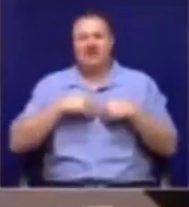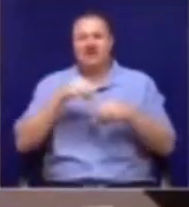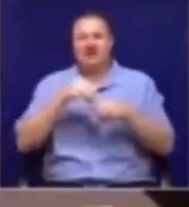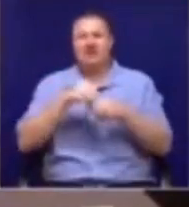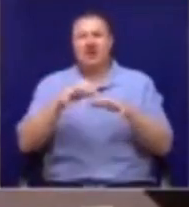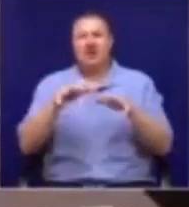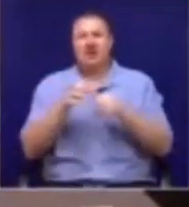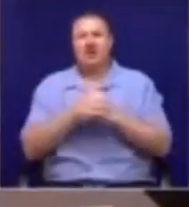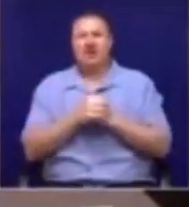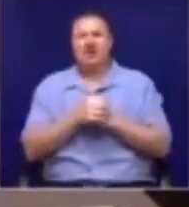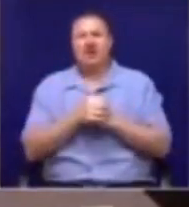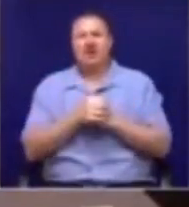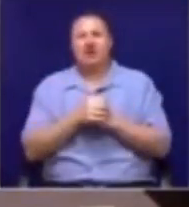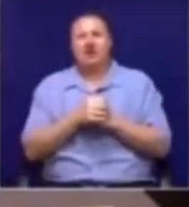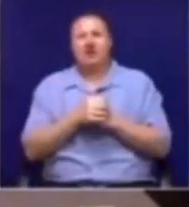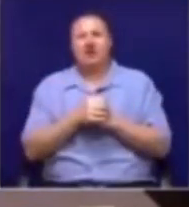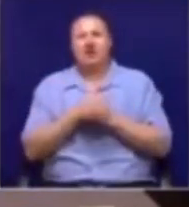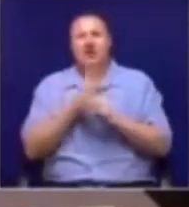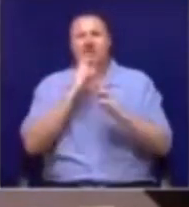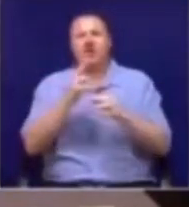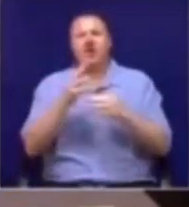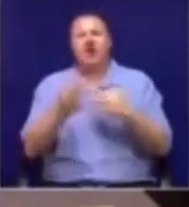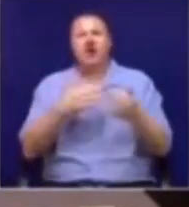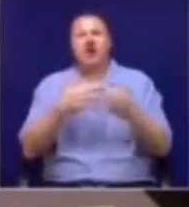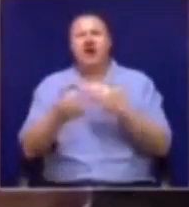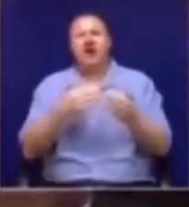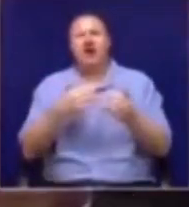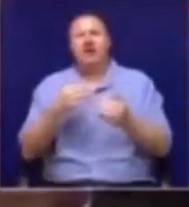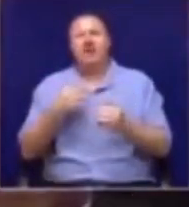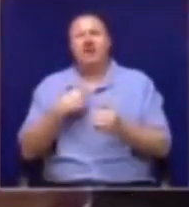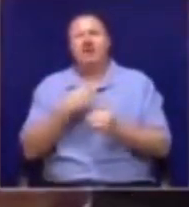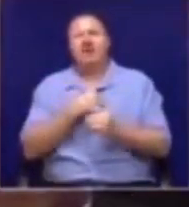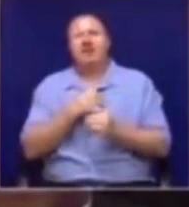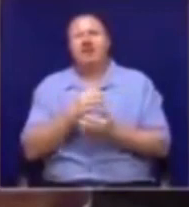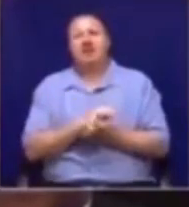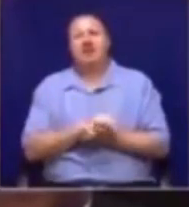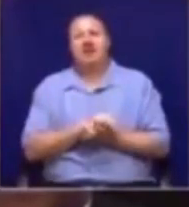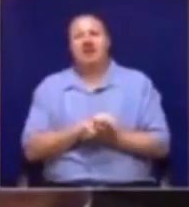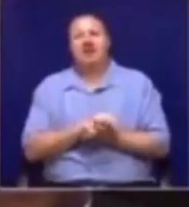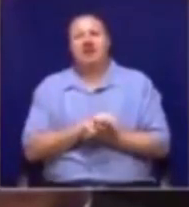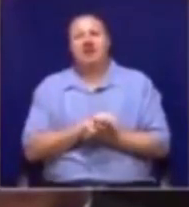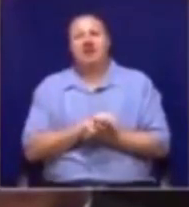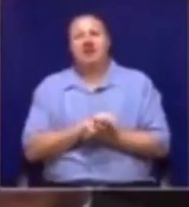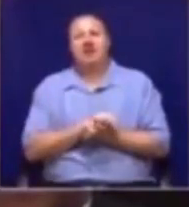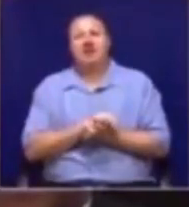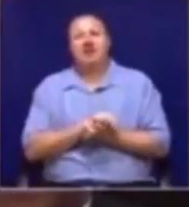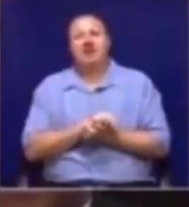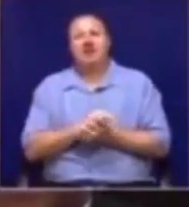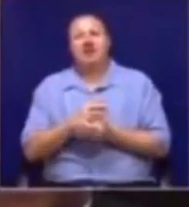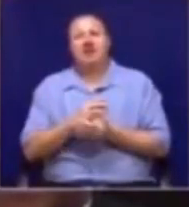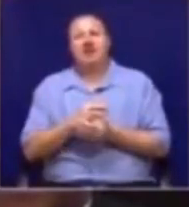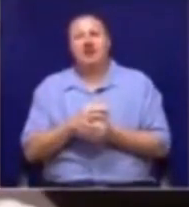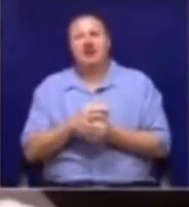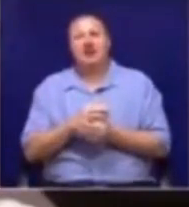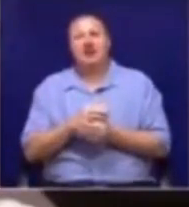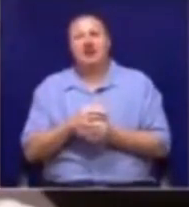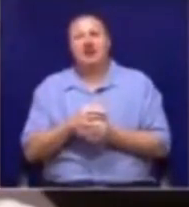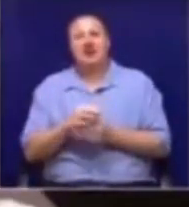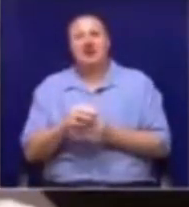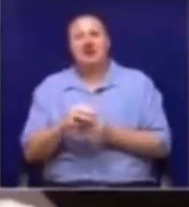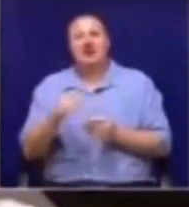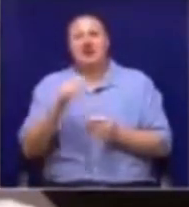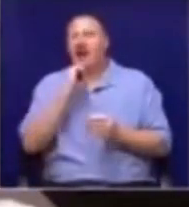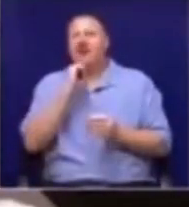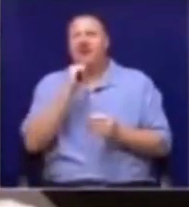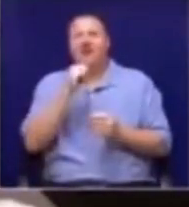Did you refer to any members in the house when you used the word? No, I did not, but if the shoe fits, they can